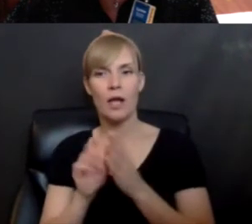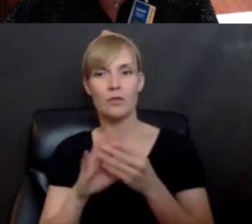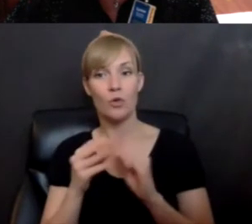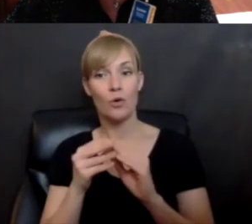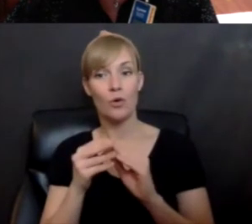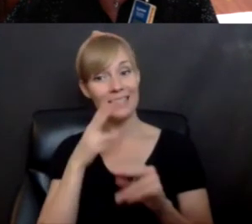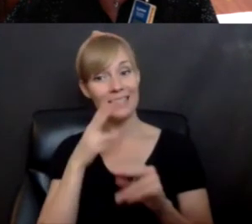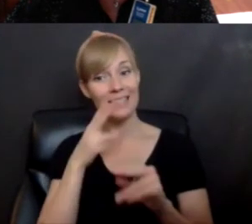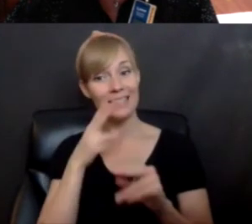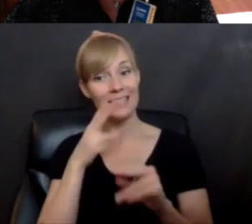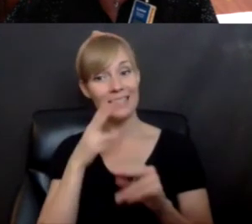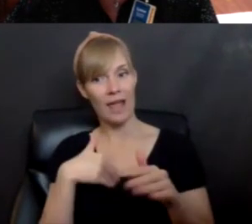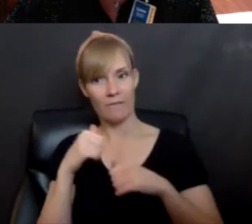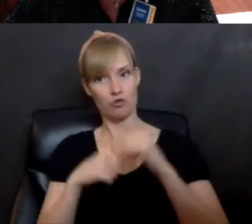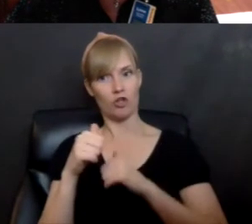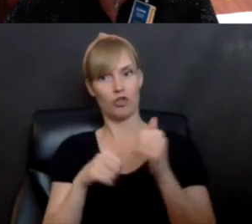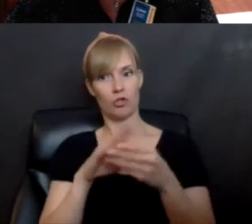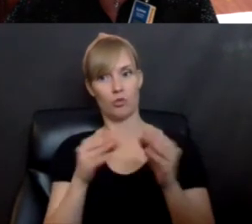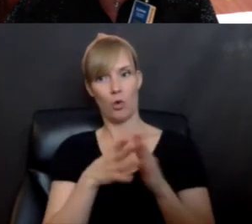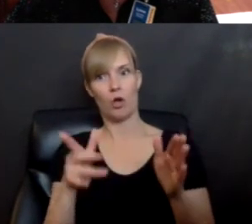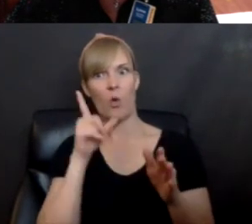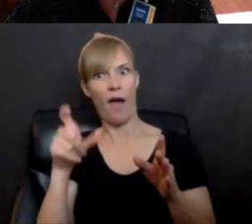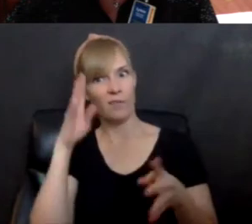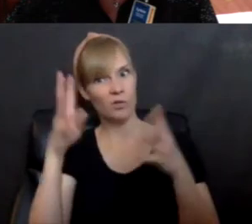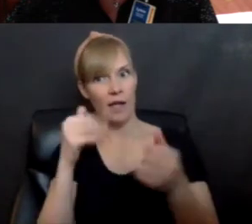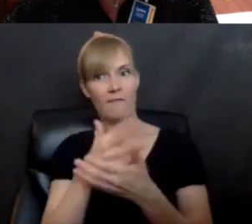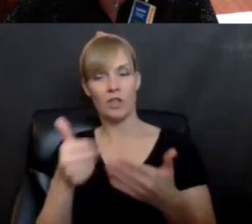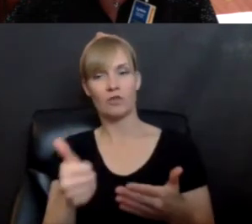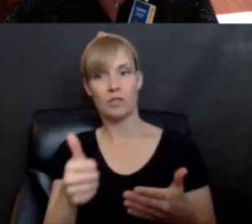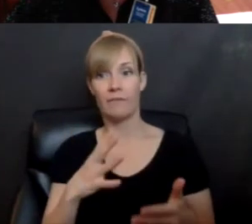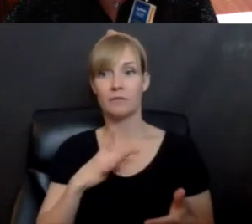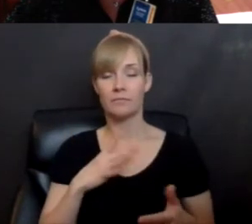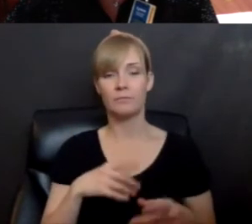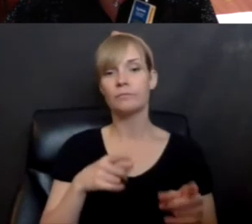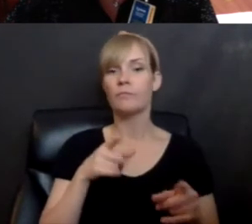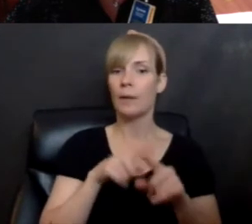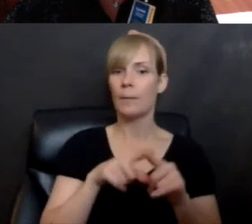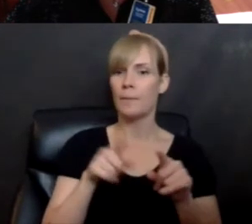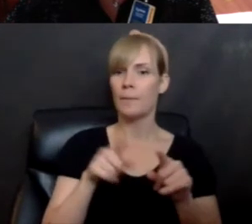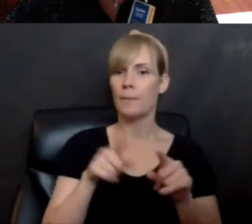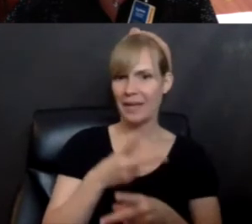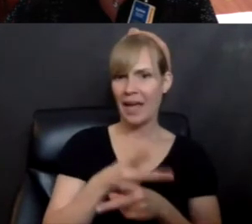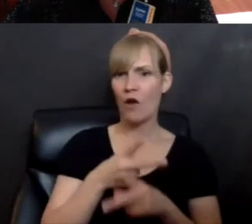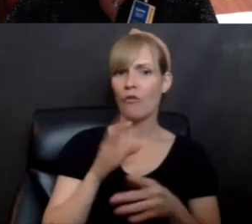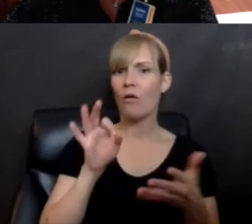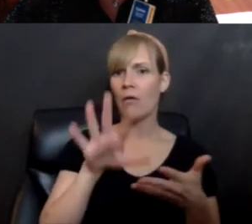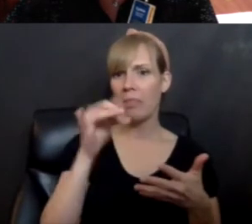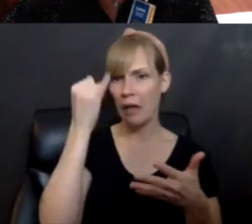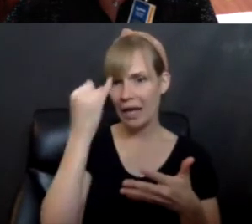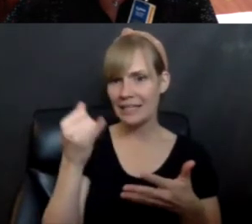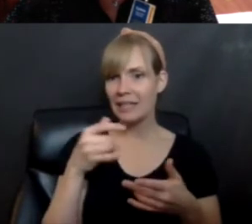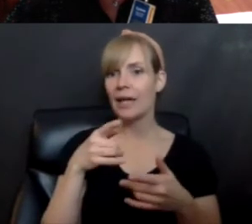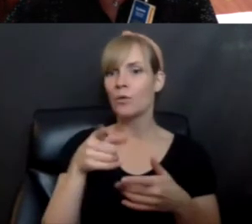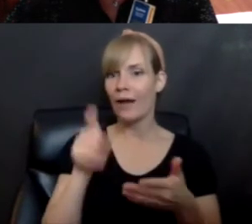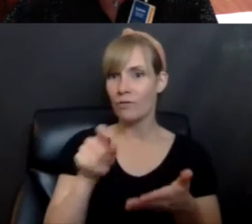have a structure of the story, right? You don't have to start from scratch. You have to be careful putting out things like that. You better write it quick.